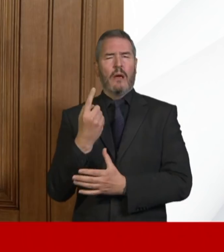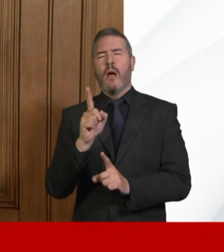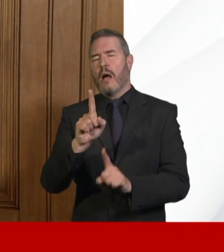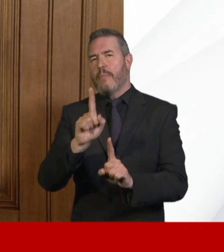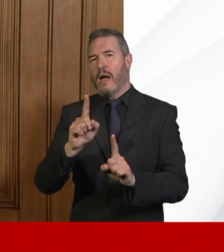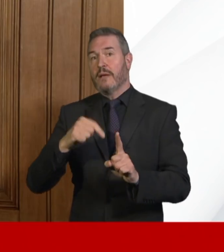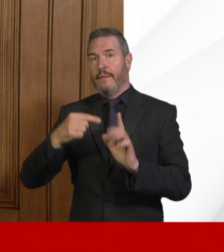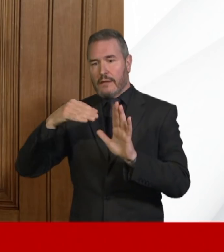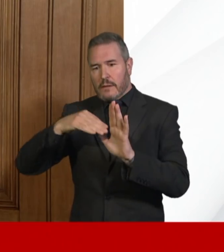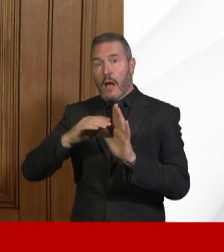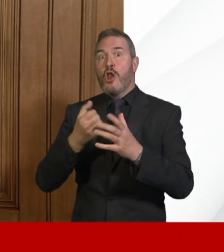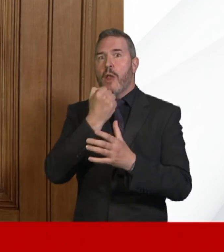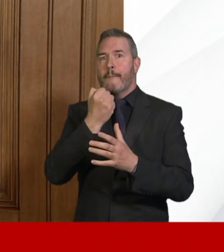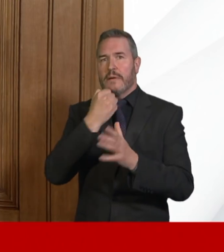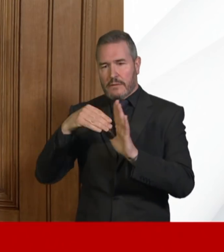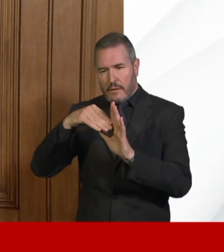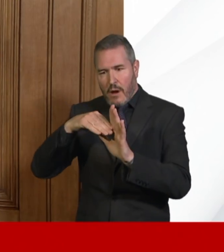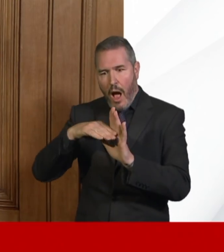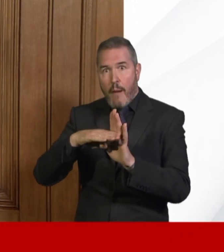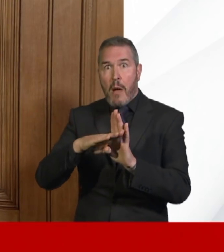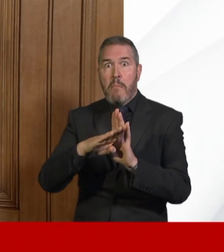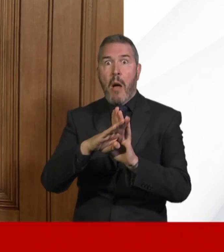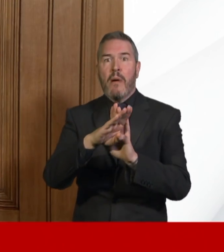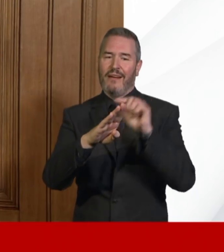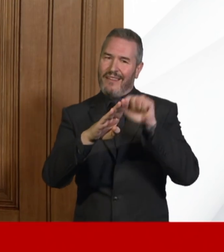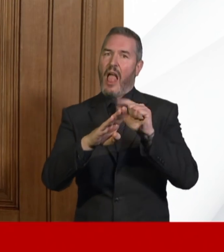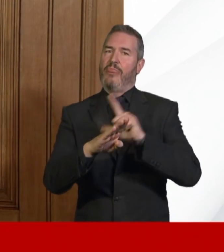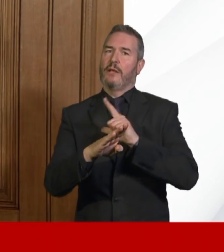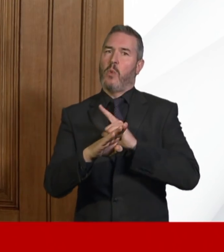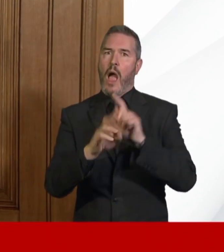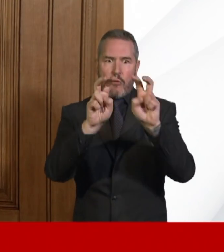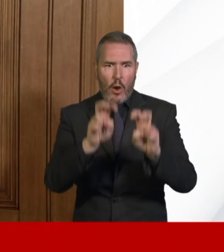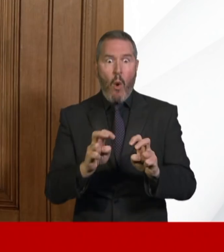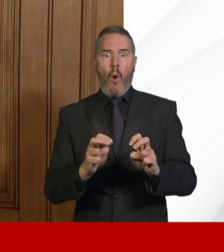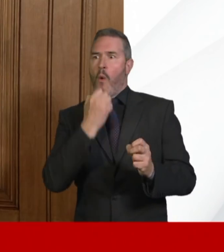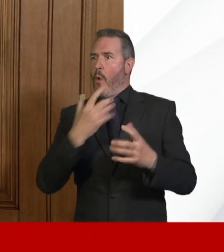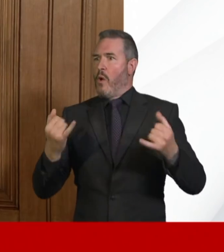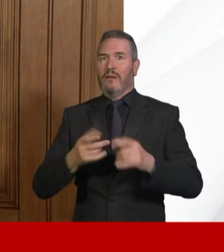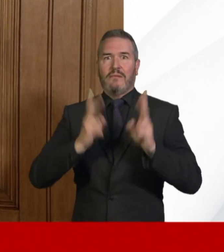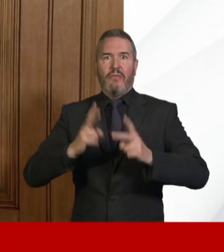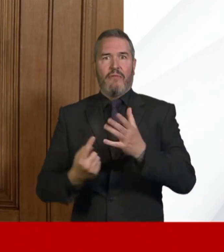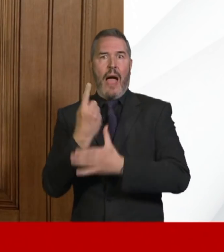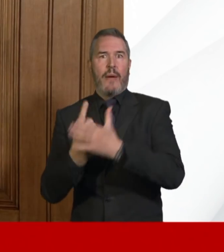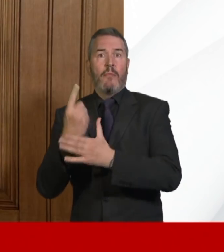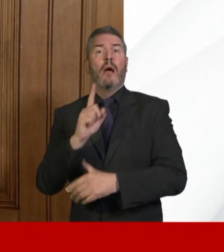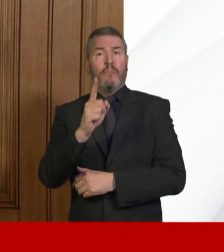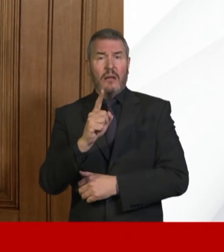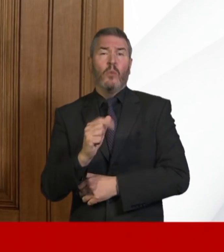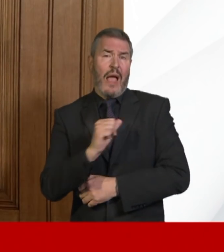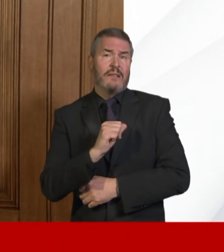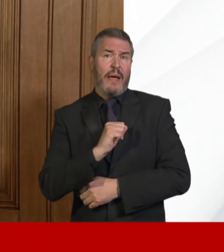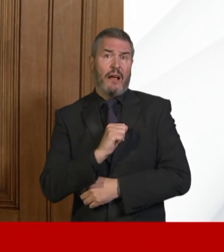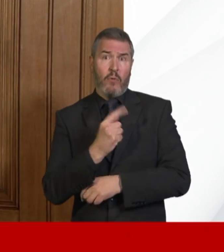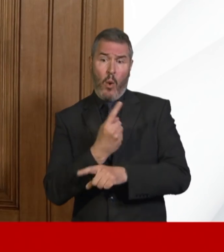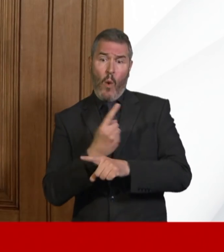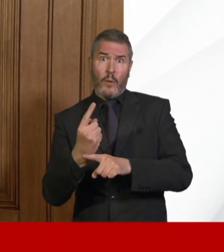where we are on the curve, all the above, as I've said previously, applies. We are expecting that that number will increase for the